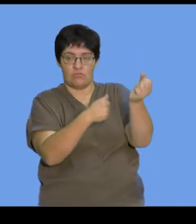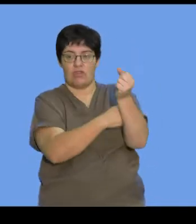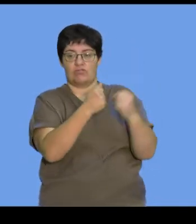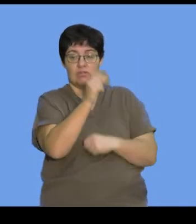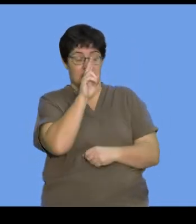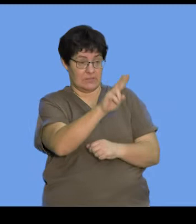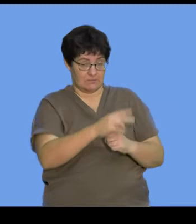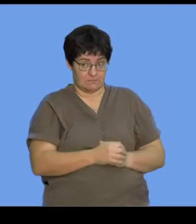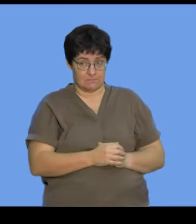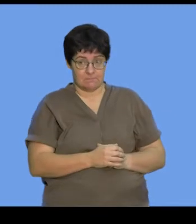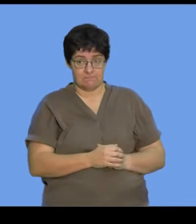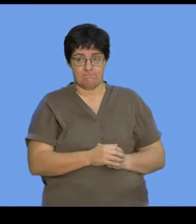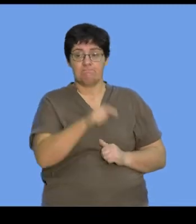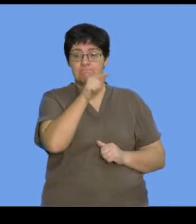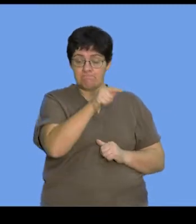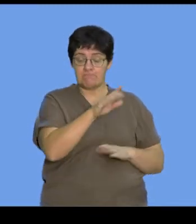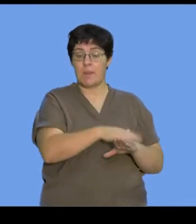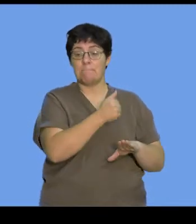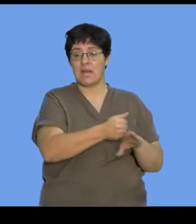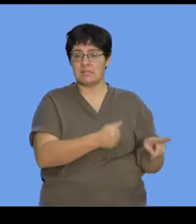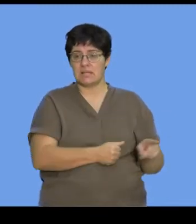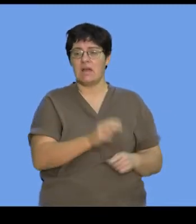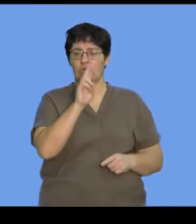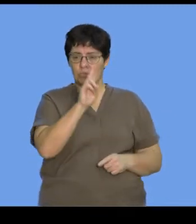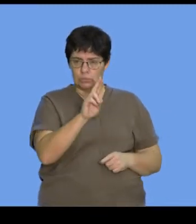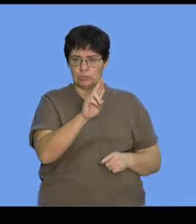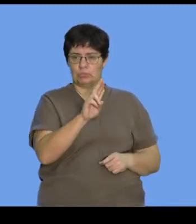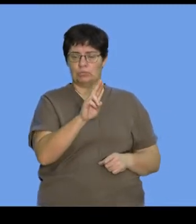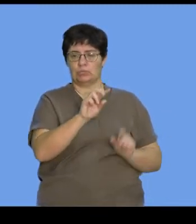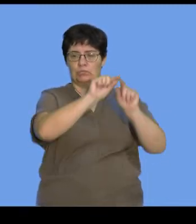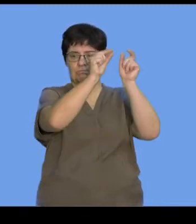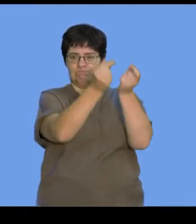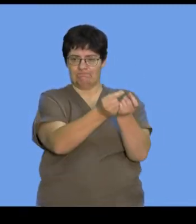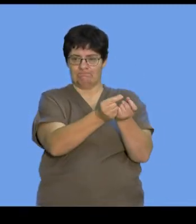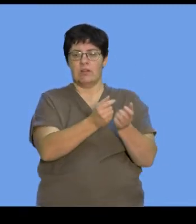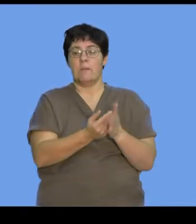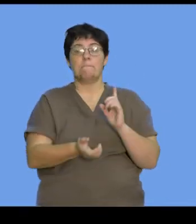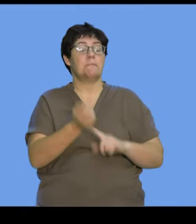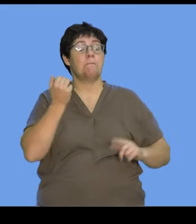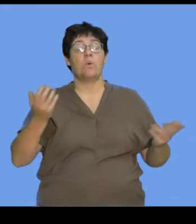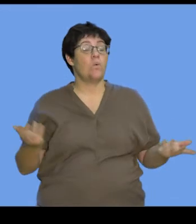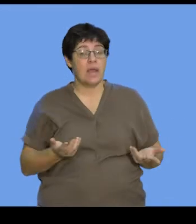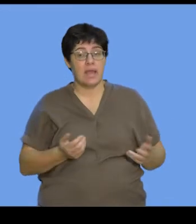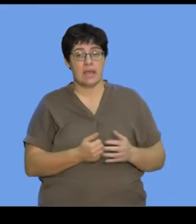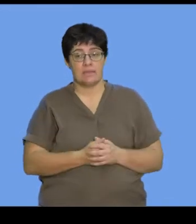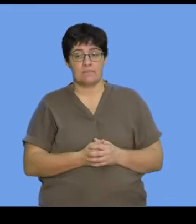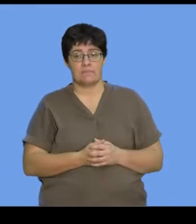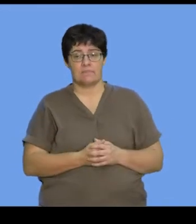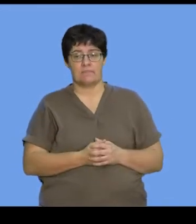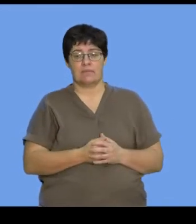see here. These nitrogen bases basically contain two rings, and these are essentially found in